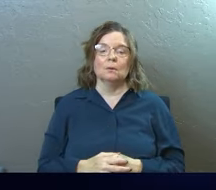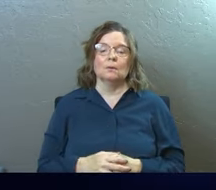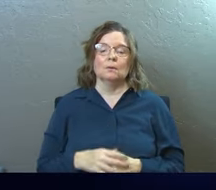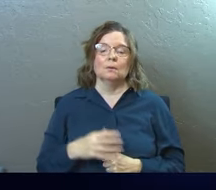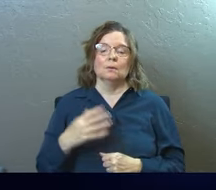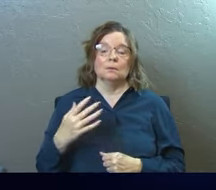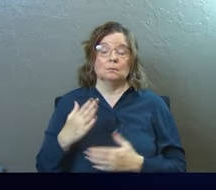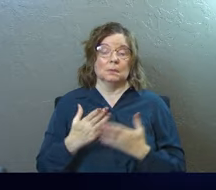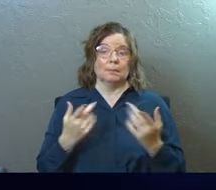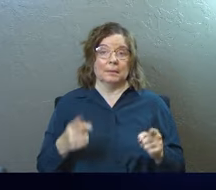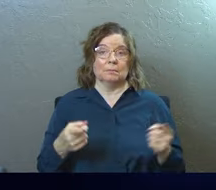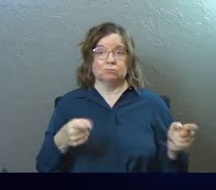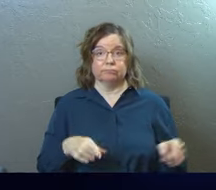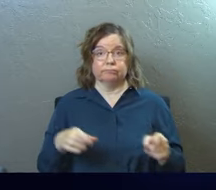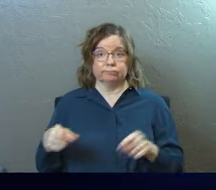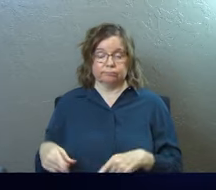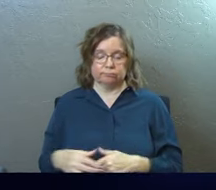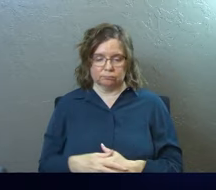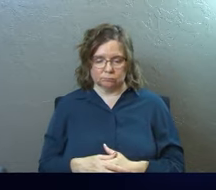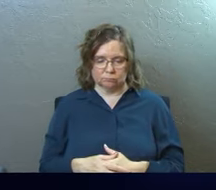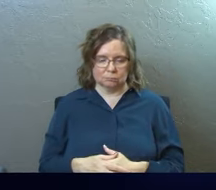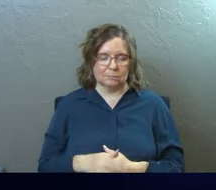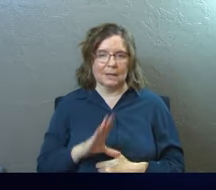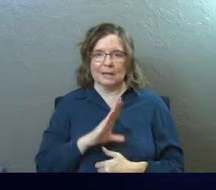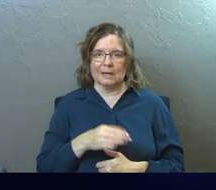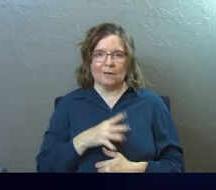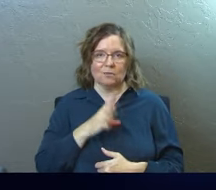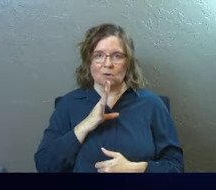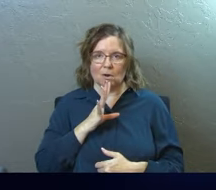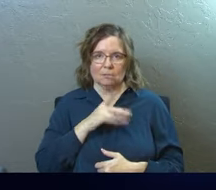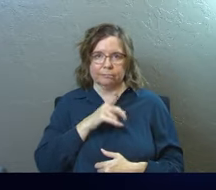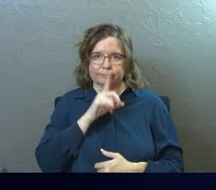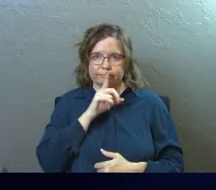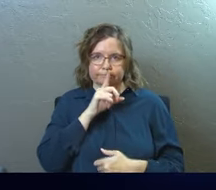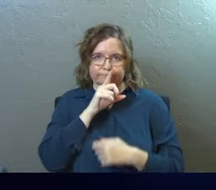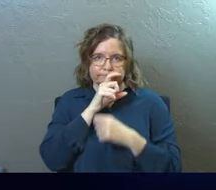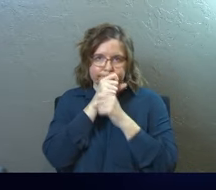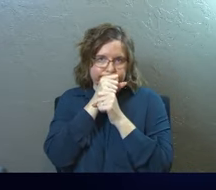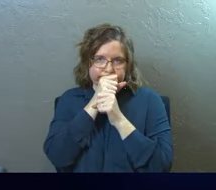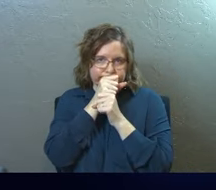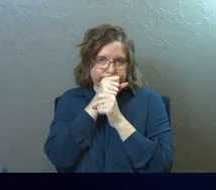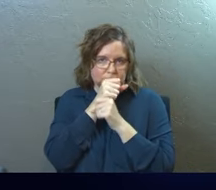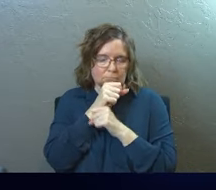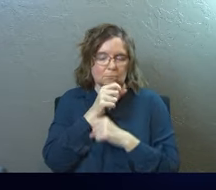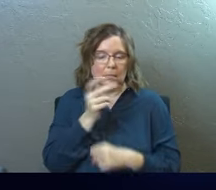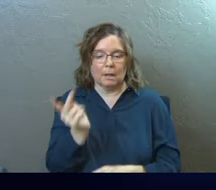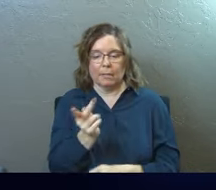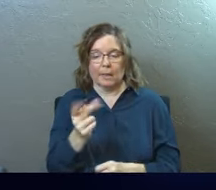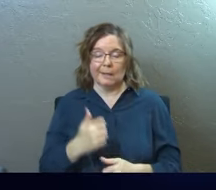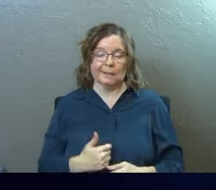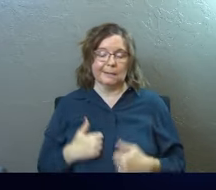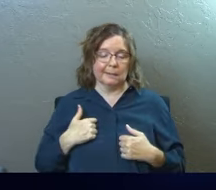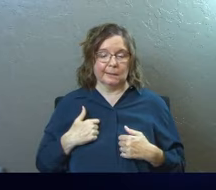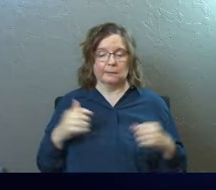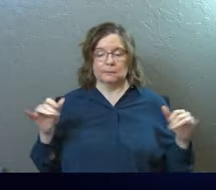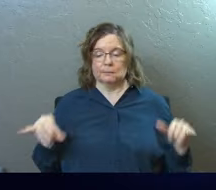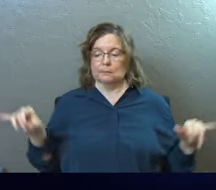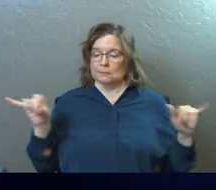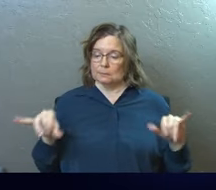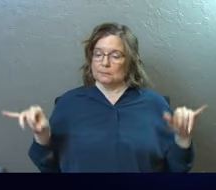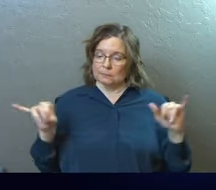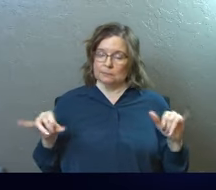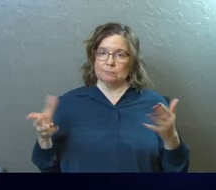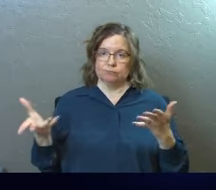And some things had gone down, never talked about. And they had just lived there as a